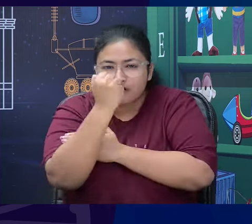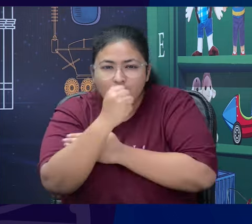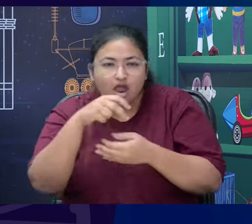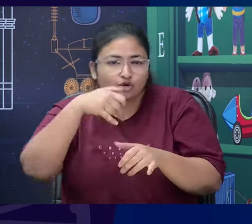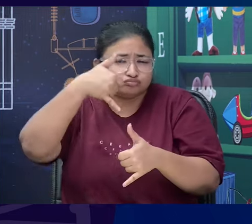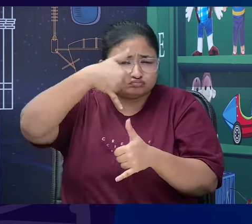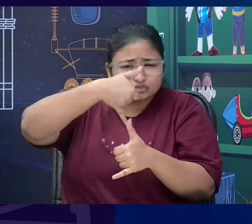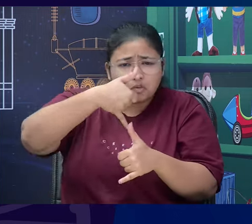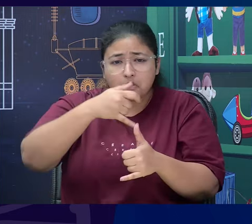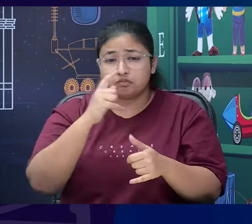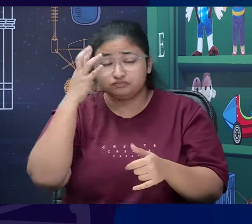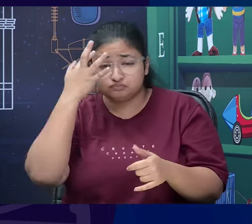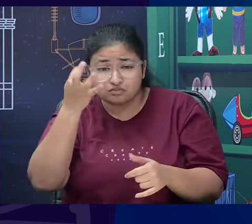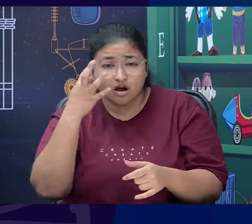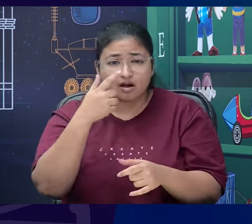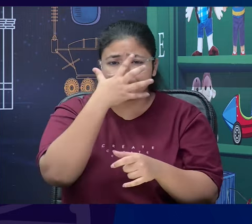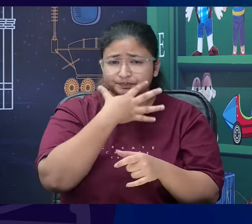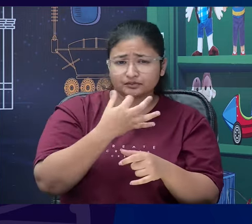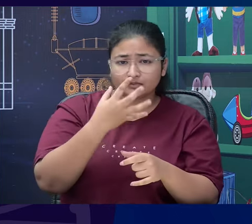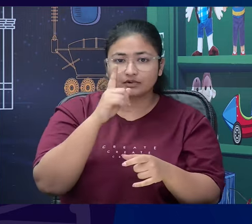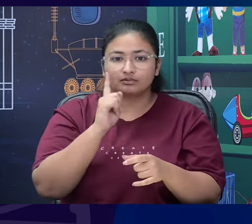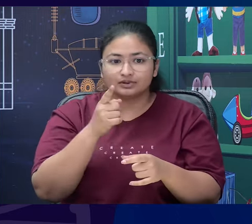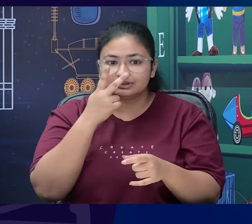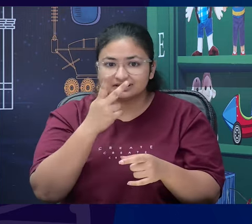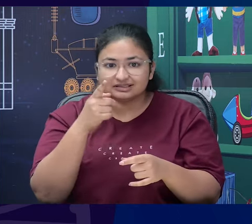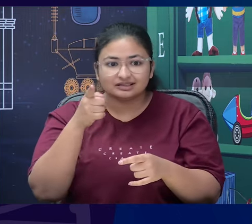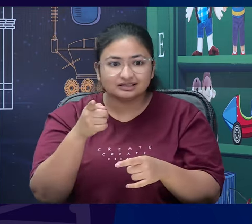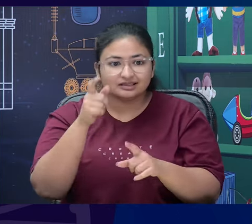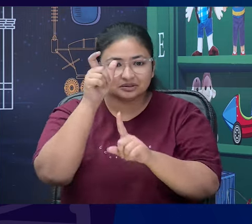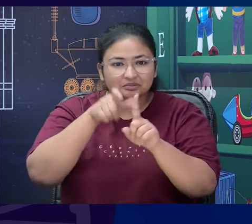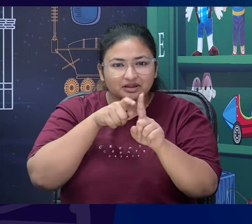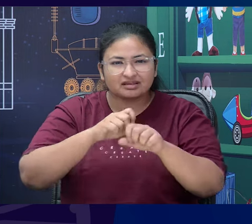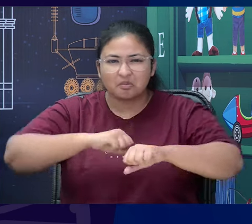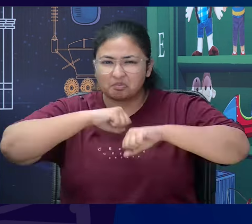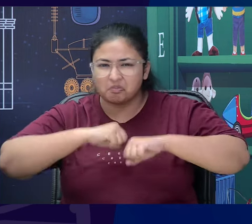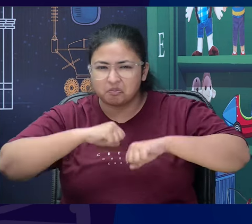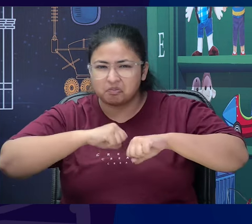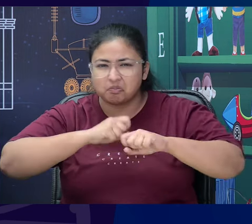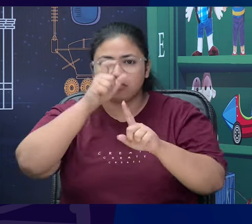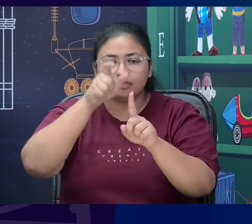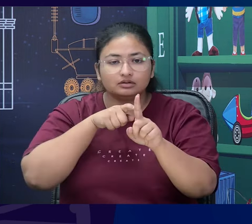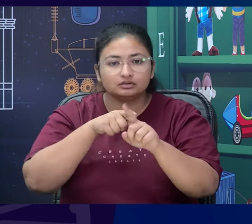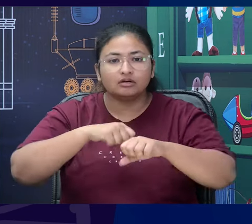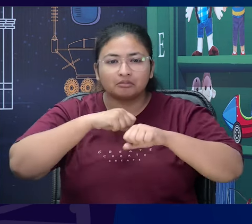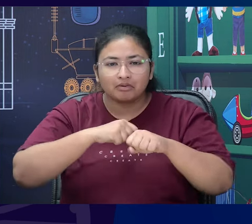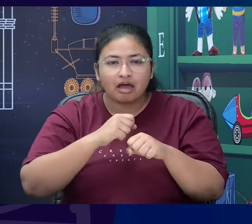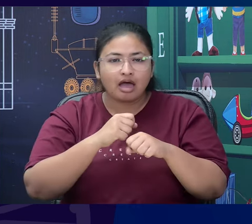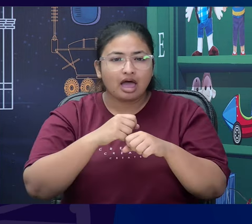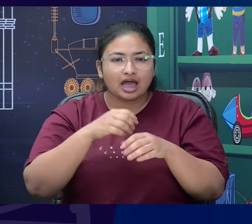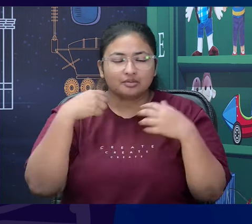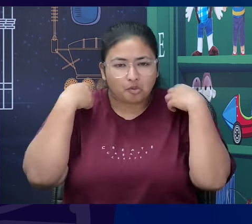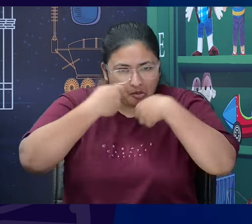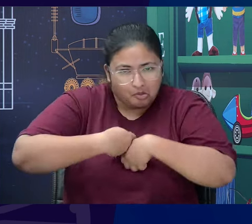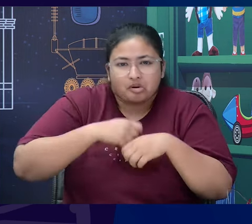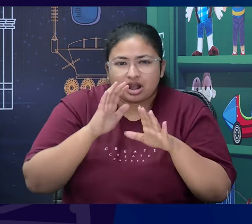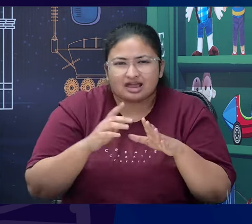I may ask you what kind of a person do you see? Ma'am I can see a fat man and he is wearing a coat